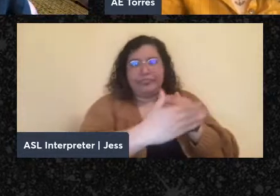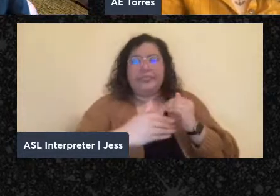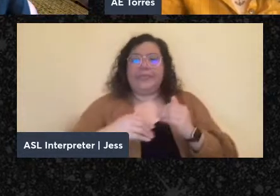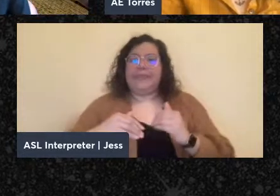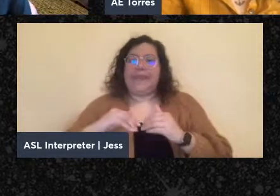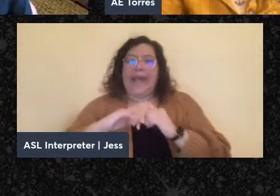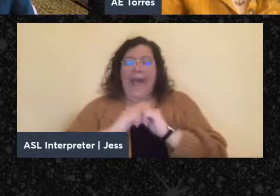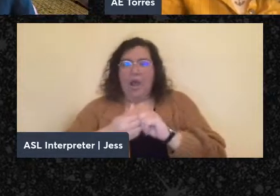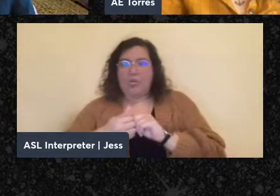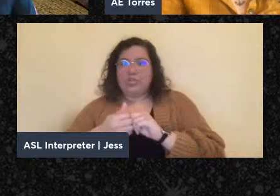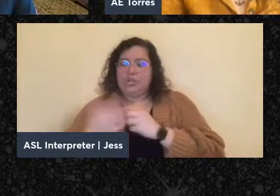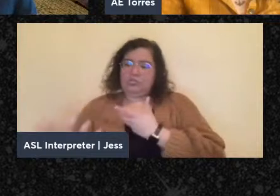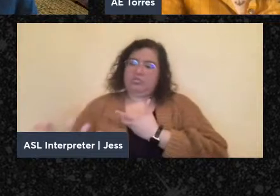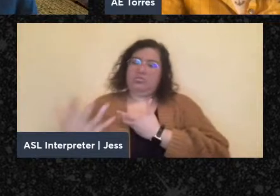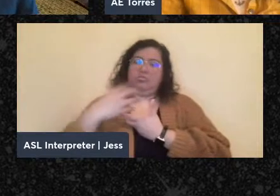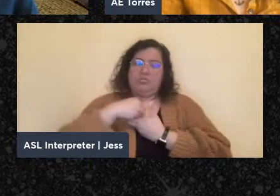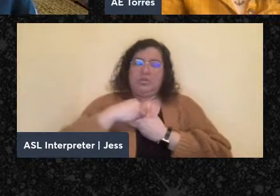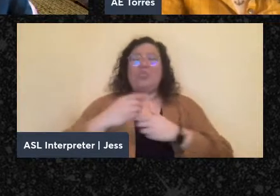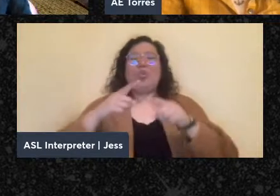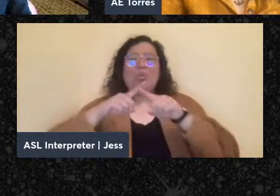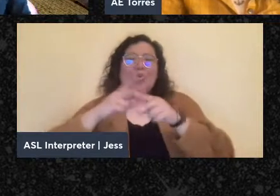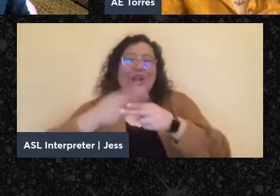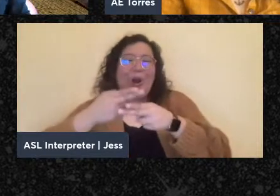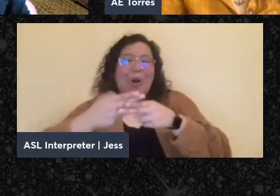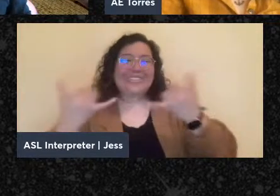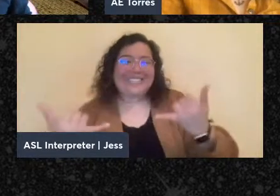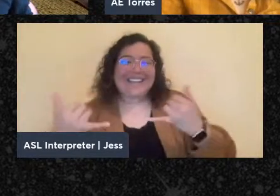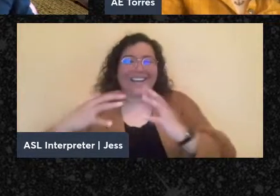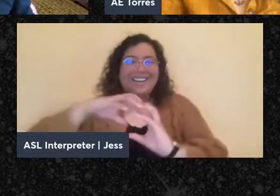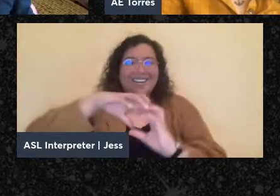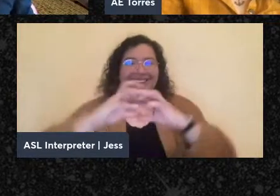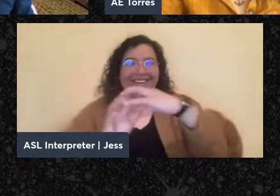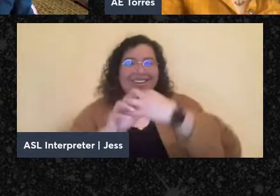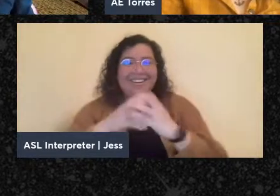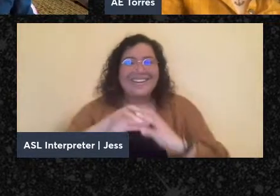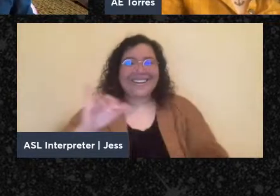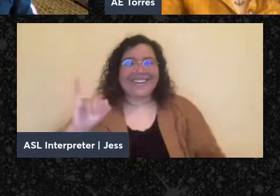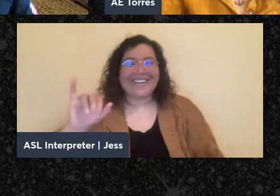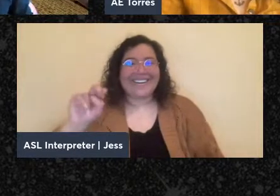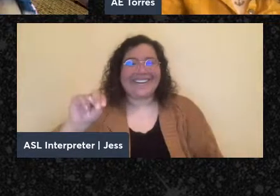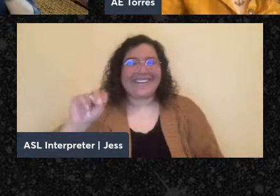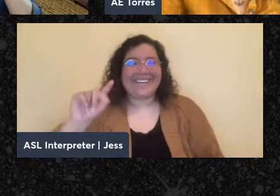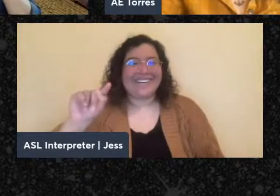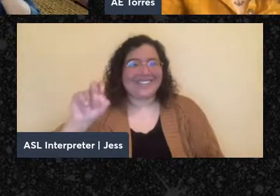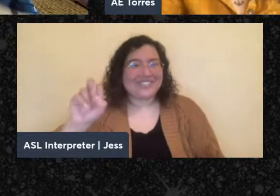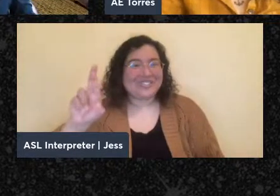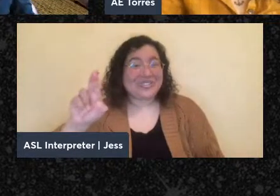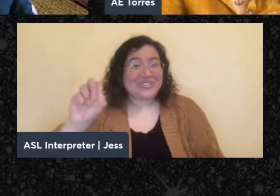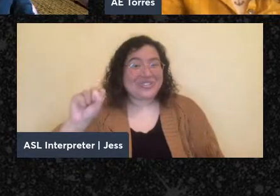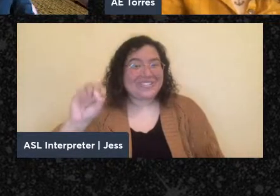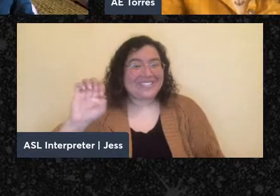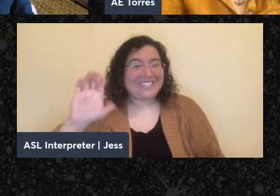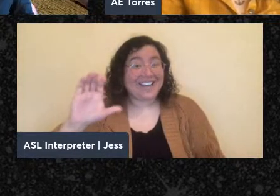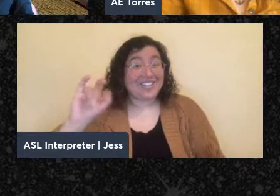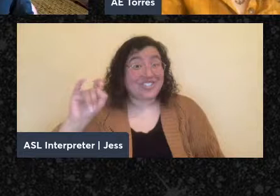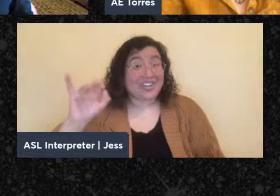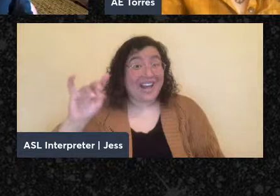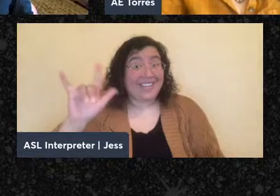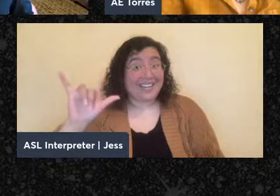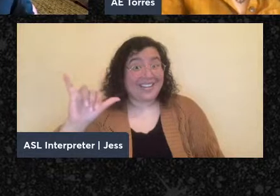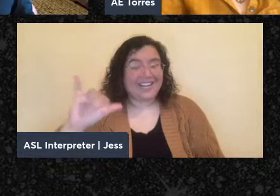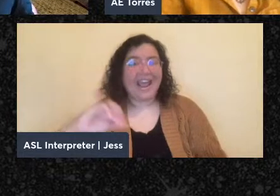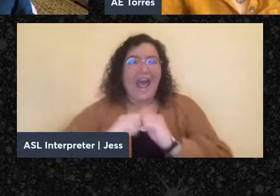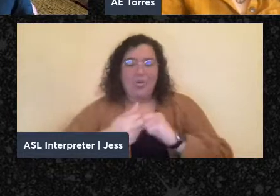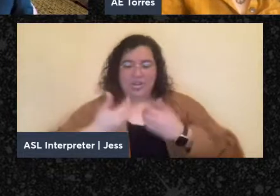embody what we today would call intersectionality? How, how is one to be, you know, oneself,